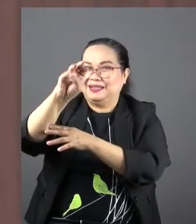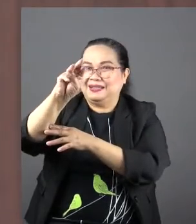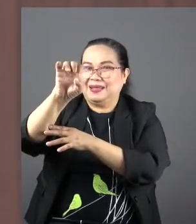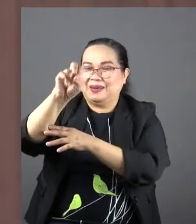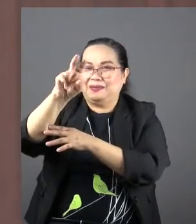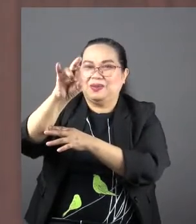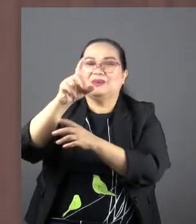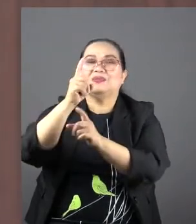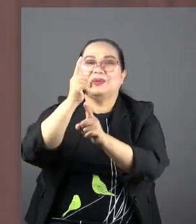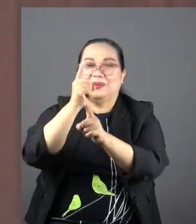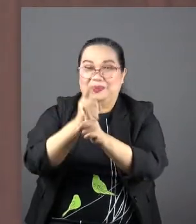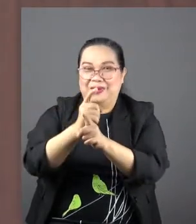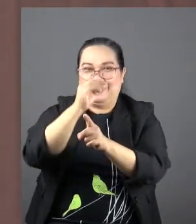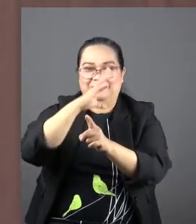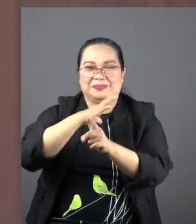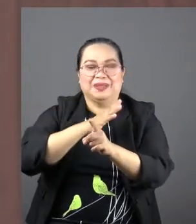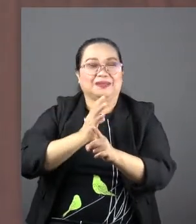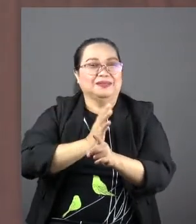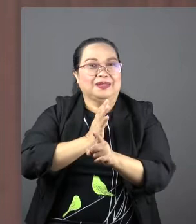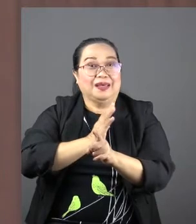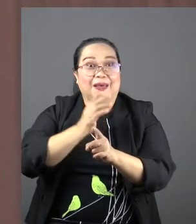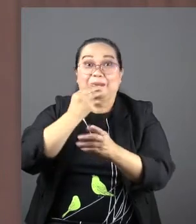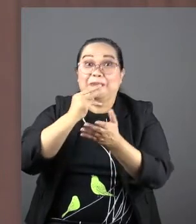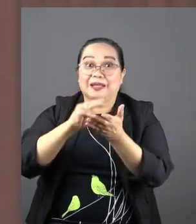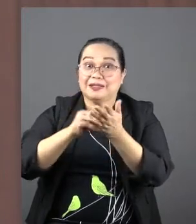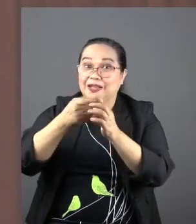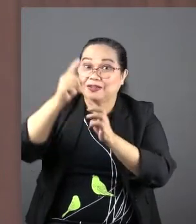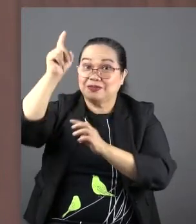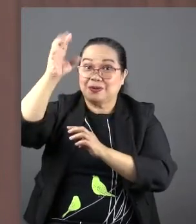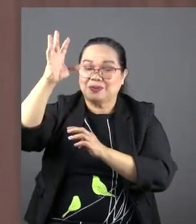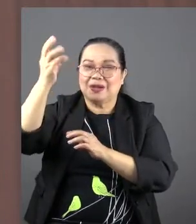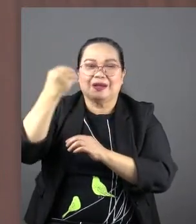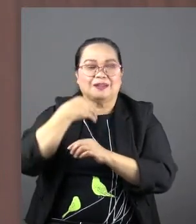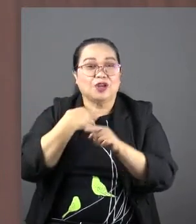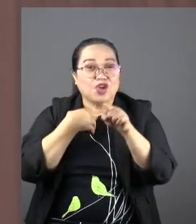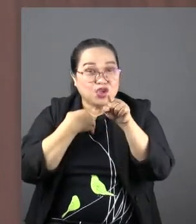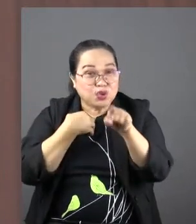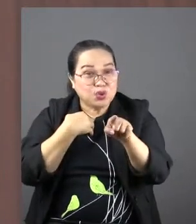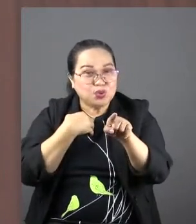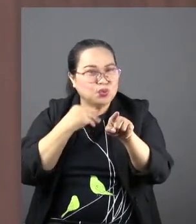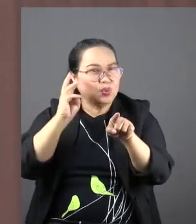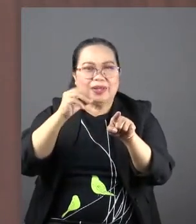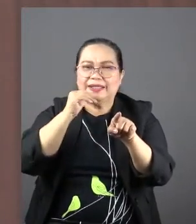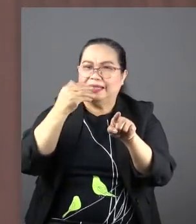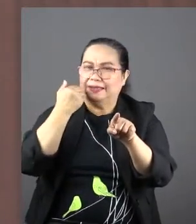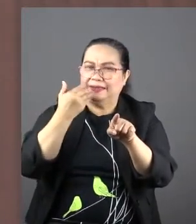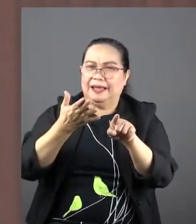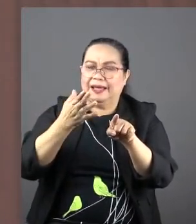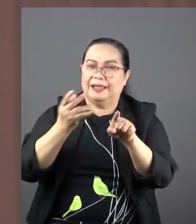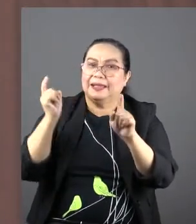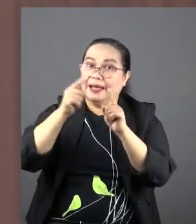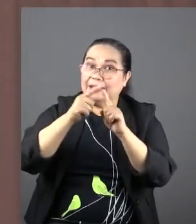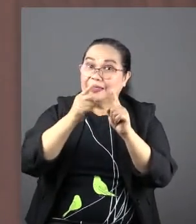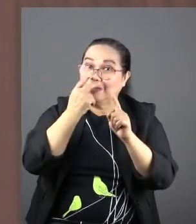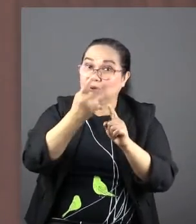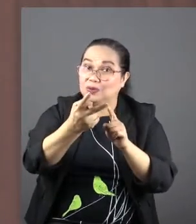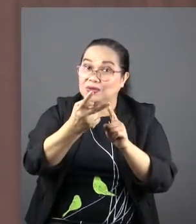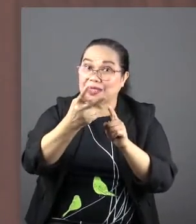devout man who received a message from God. What message? Simeon, you're not going to die until you see the Messiah.